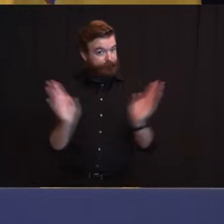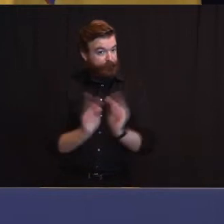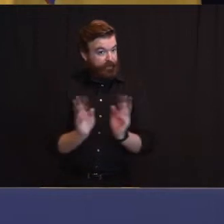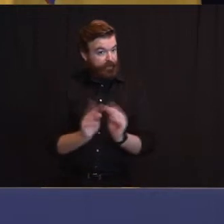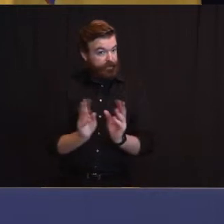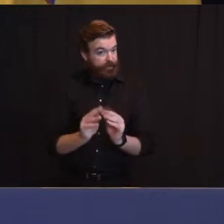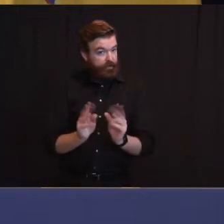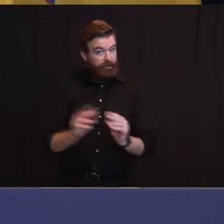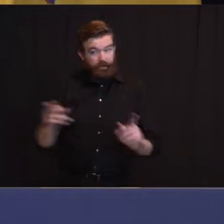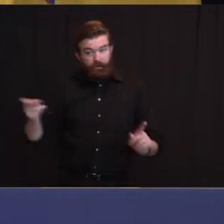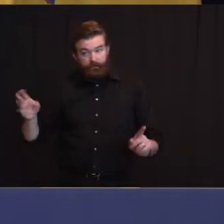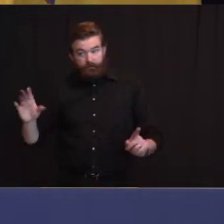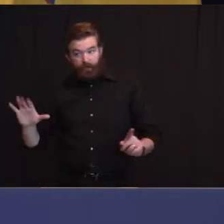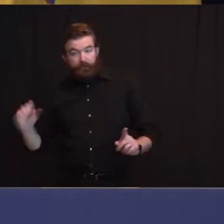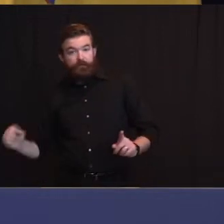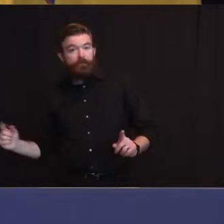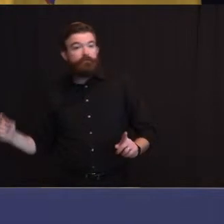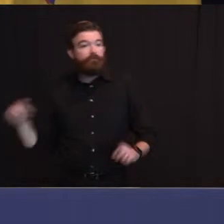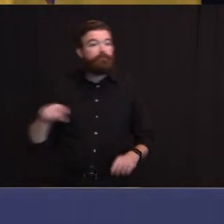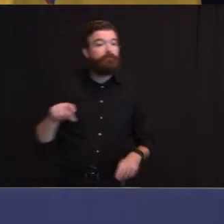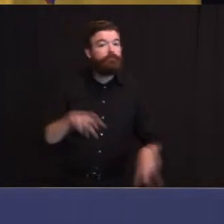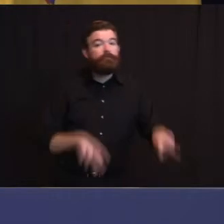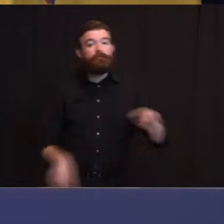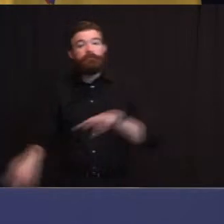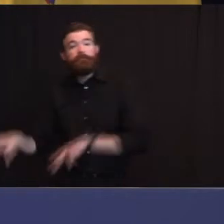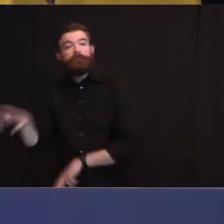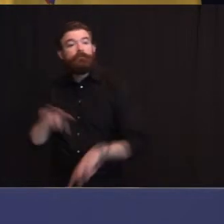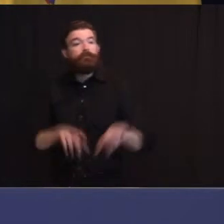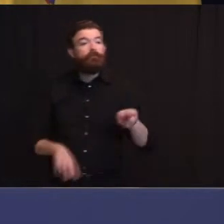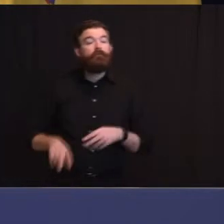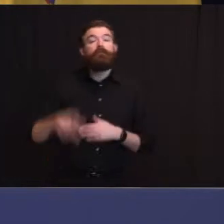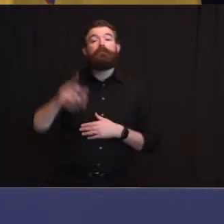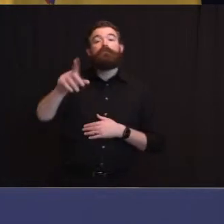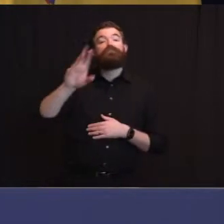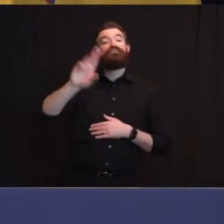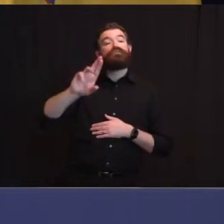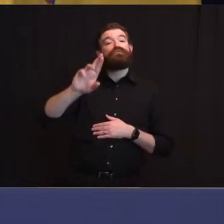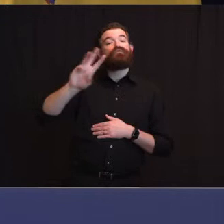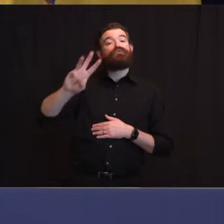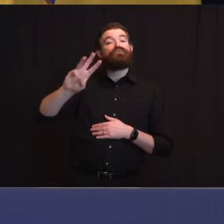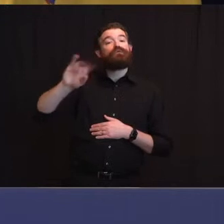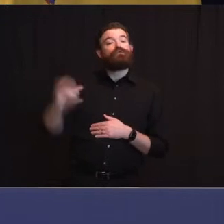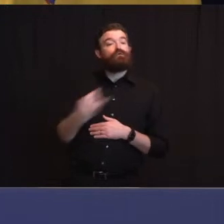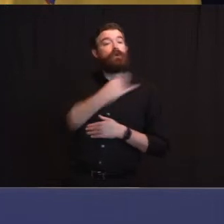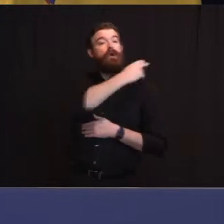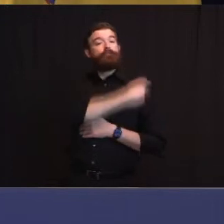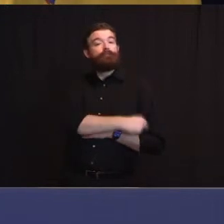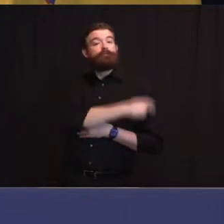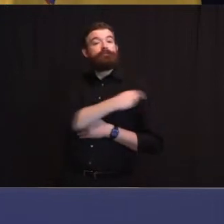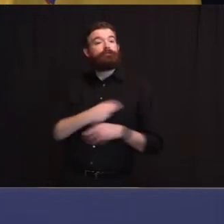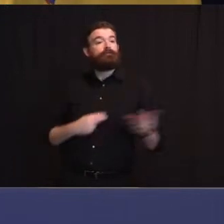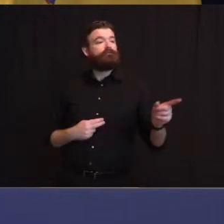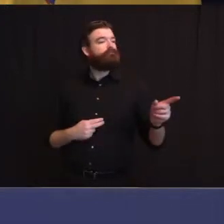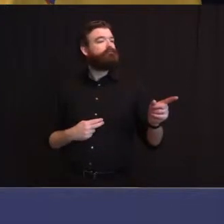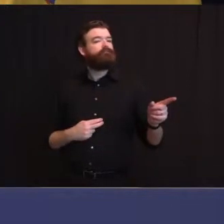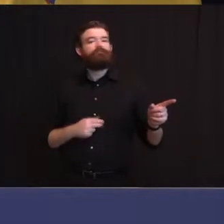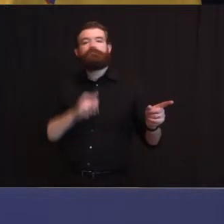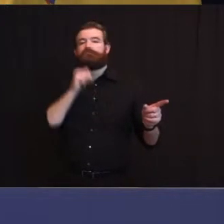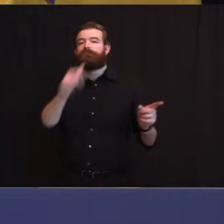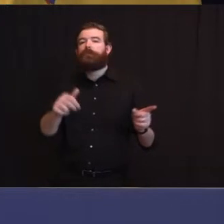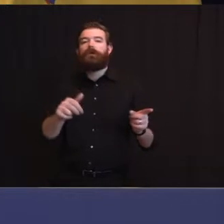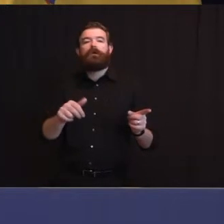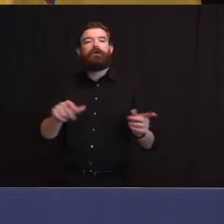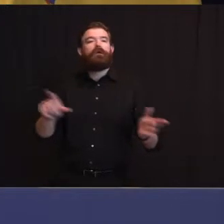notice for their meeting. The year's almost over and they have not scheduled a public meeting to make up for it. Will you require Robert Wood Johnson Hospital